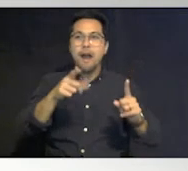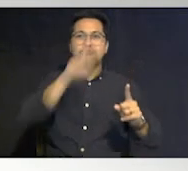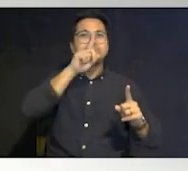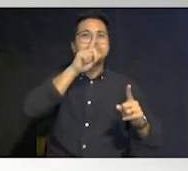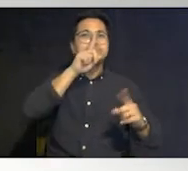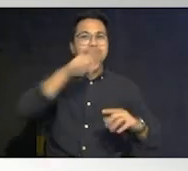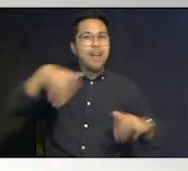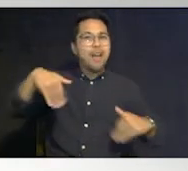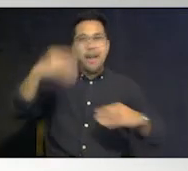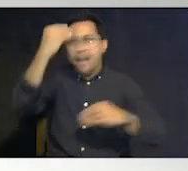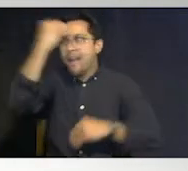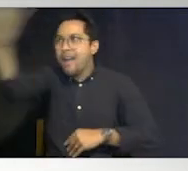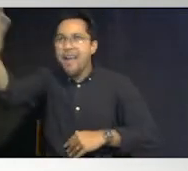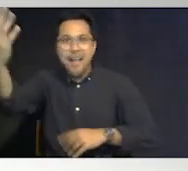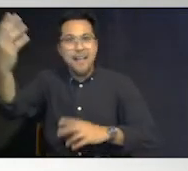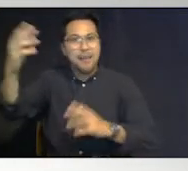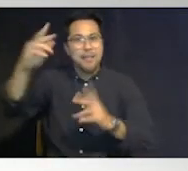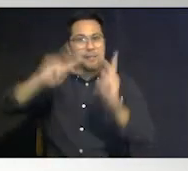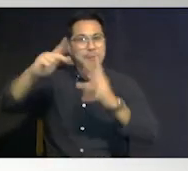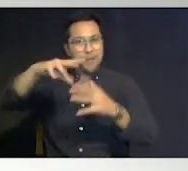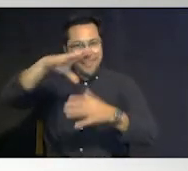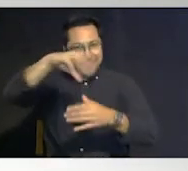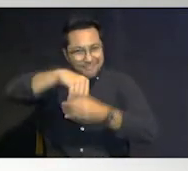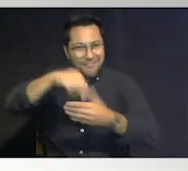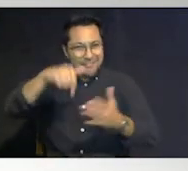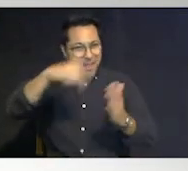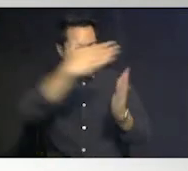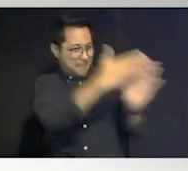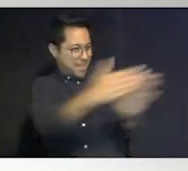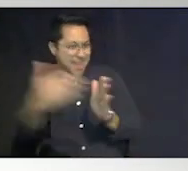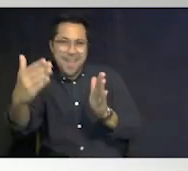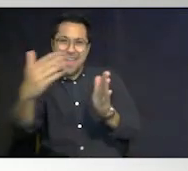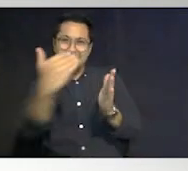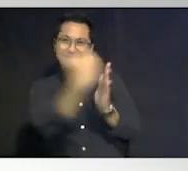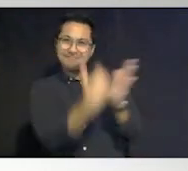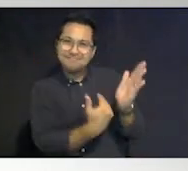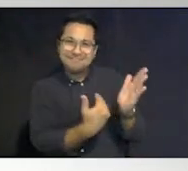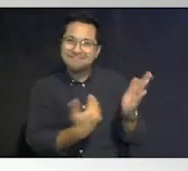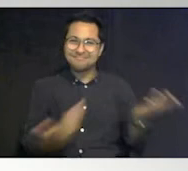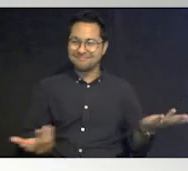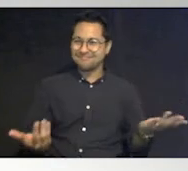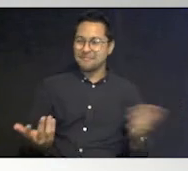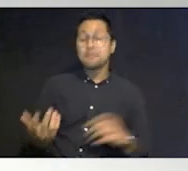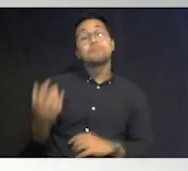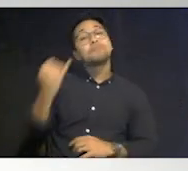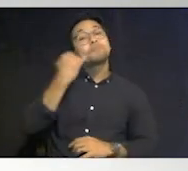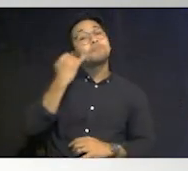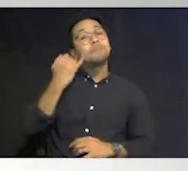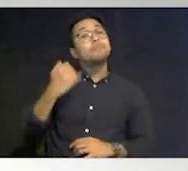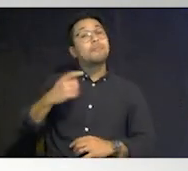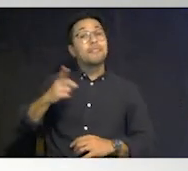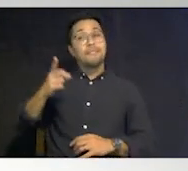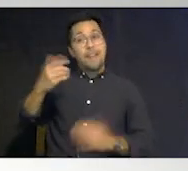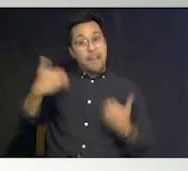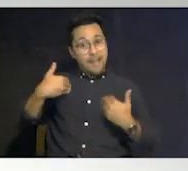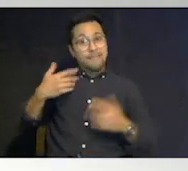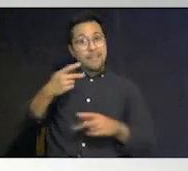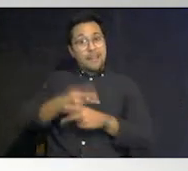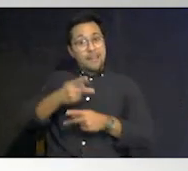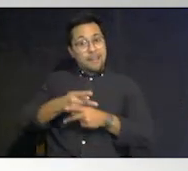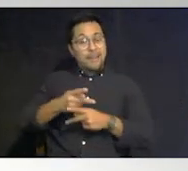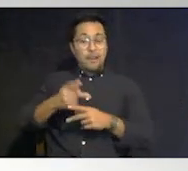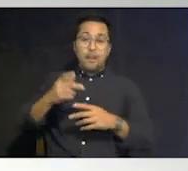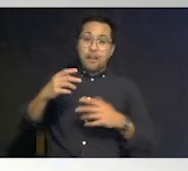that are in those plans about what we're expecting of them if you have a caregiver or if you are a caregiver